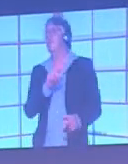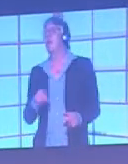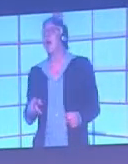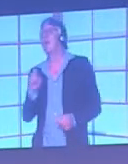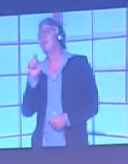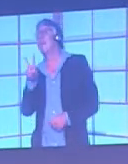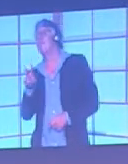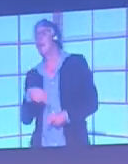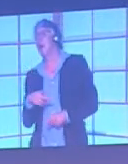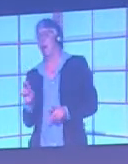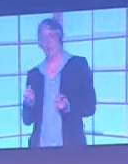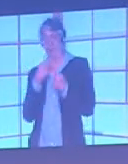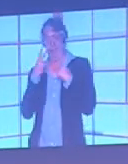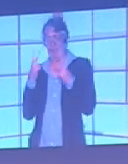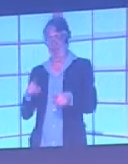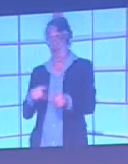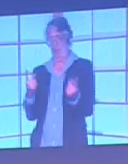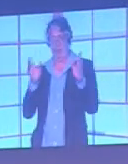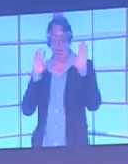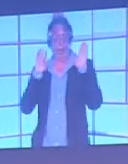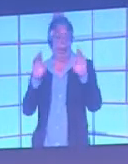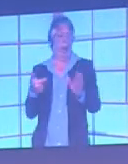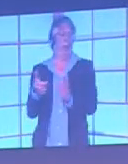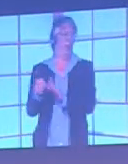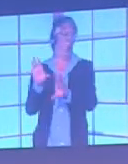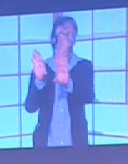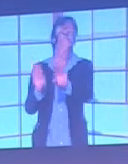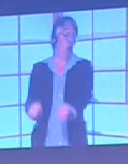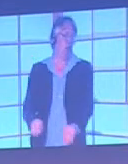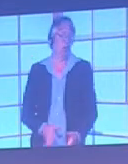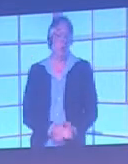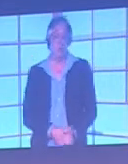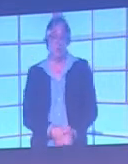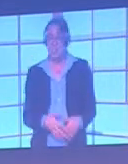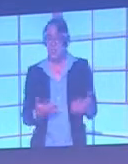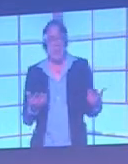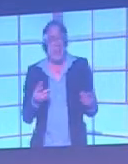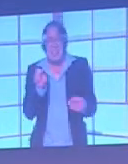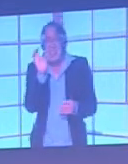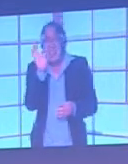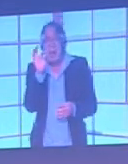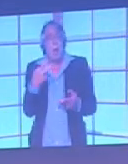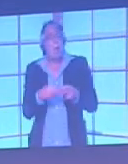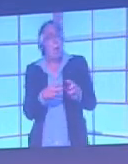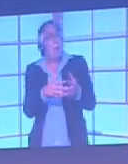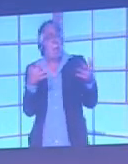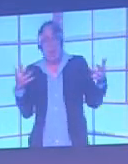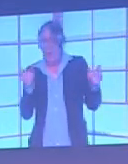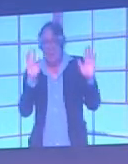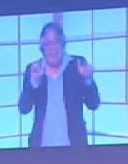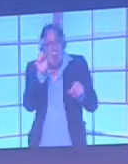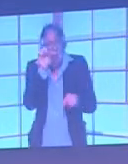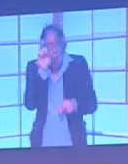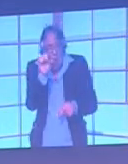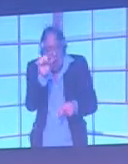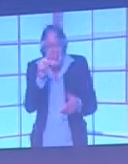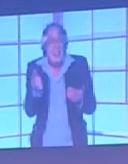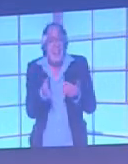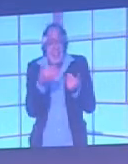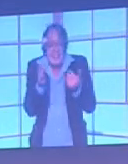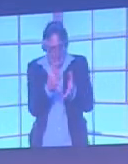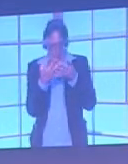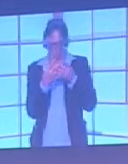But these are simple issues to address. With proper training in place of coaches, managers, referees,